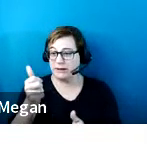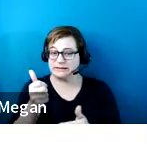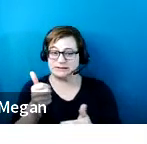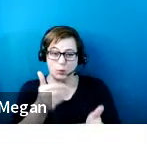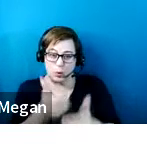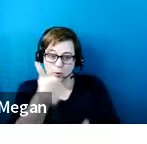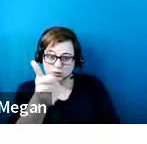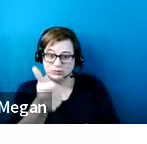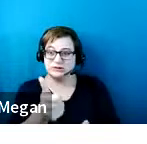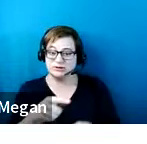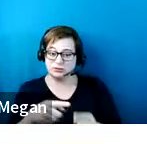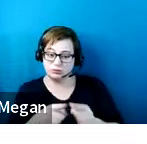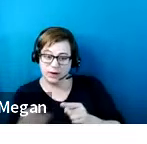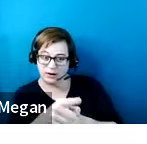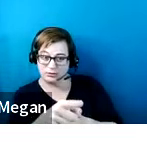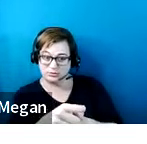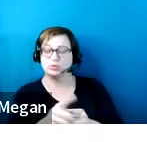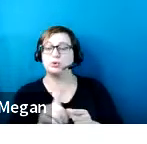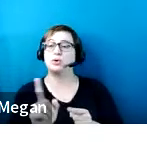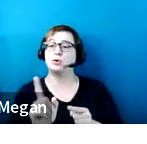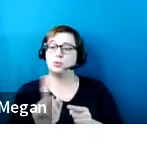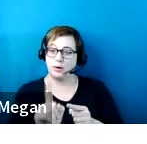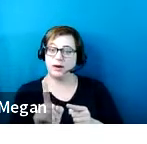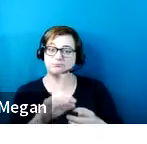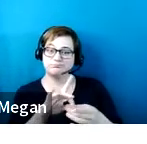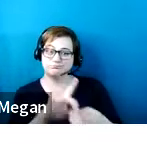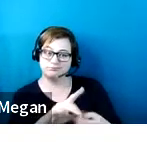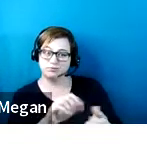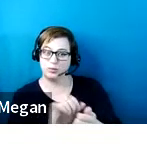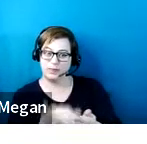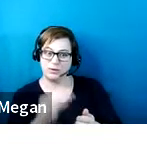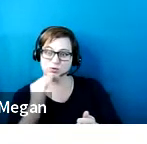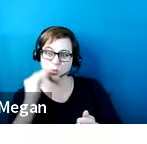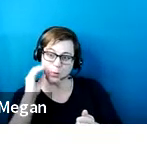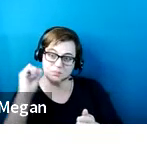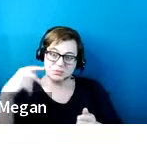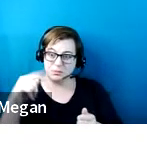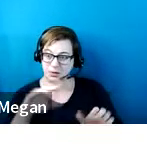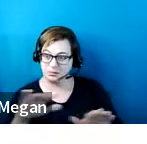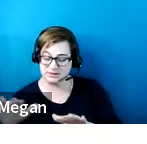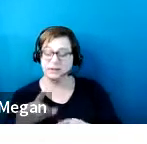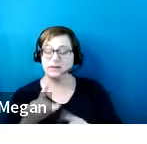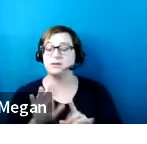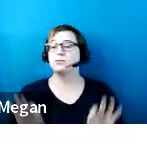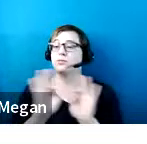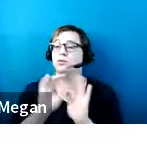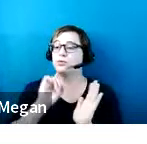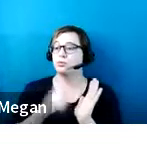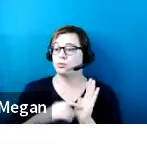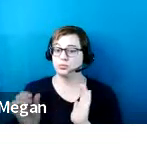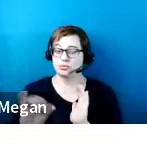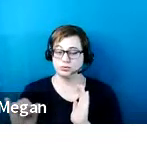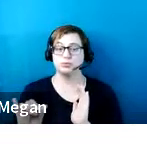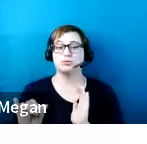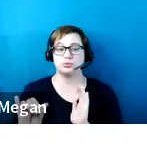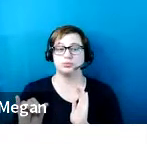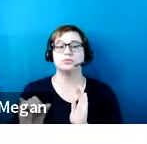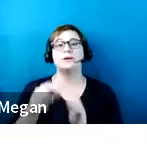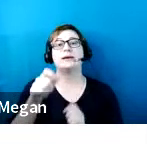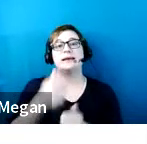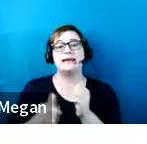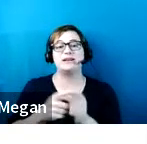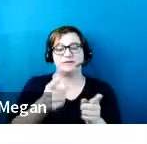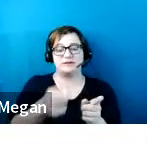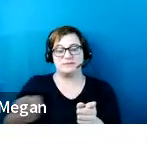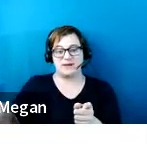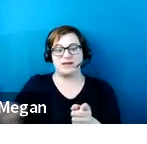dwelling unit that they serve. And then also what's important to note here is that that it's going to be the space is going to be required